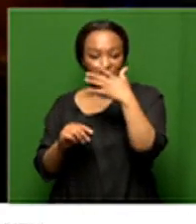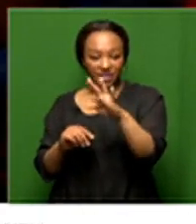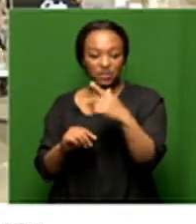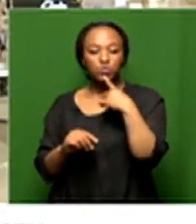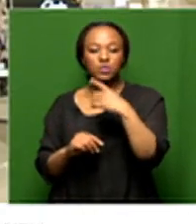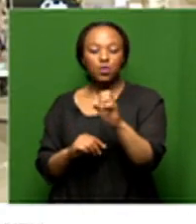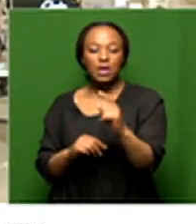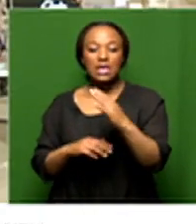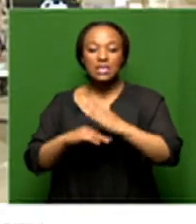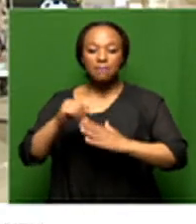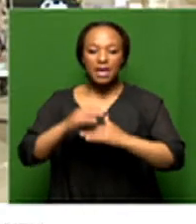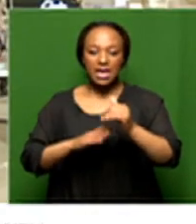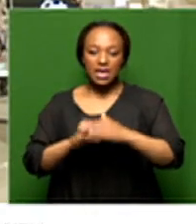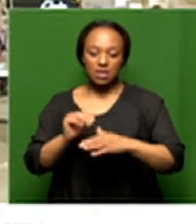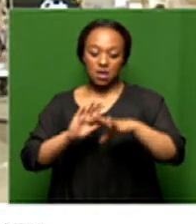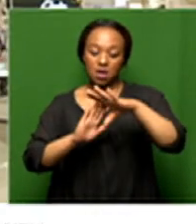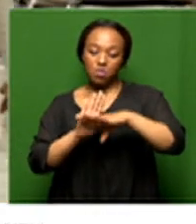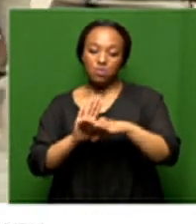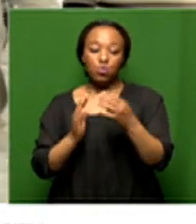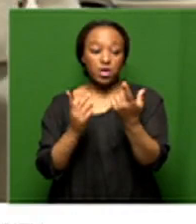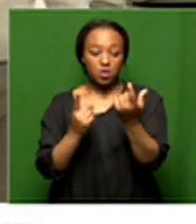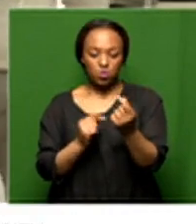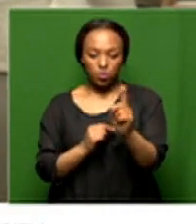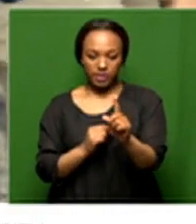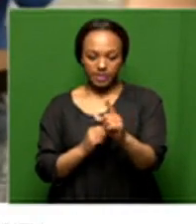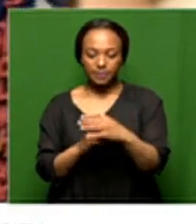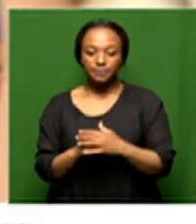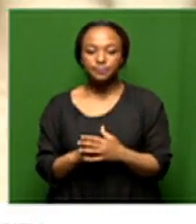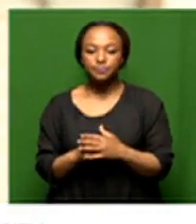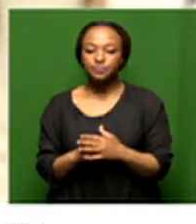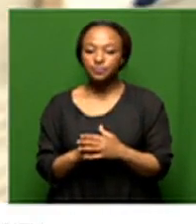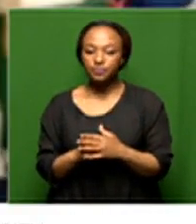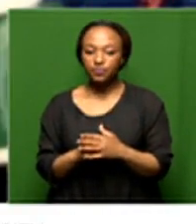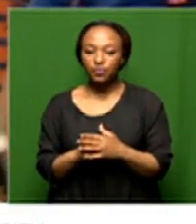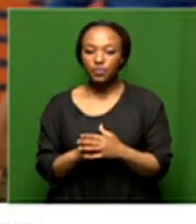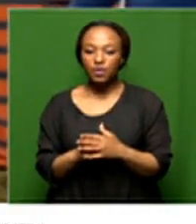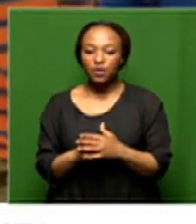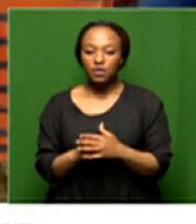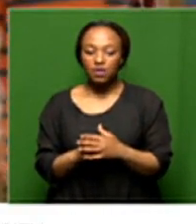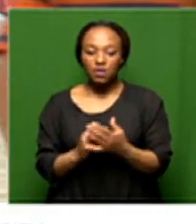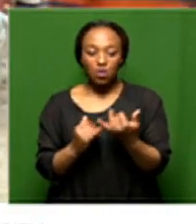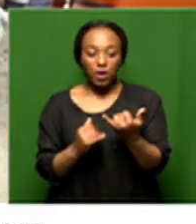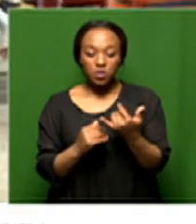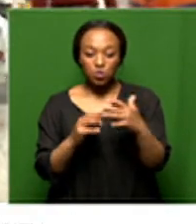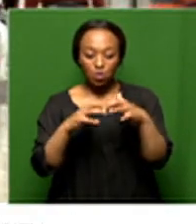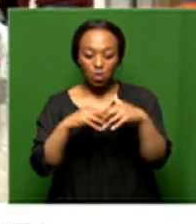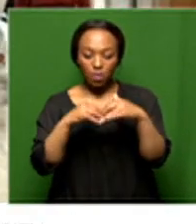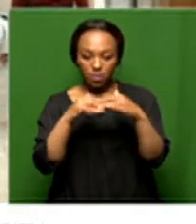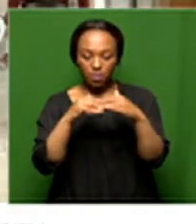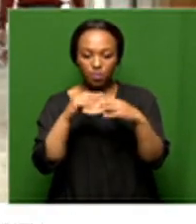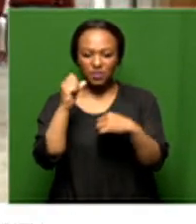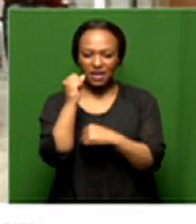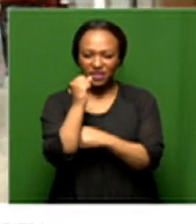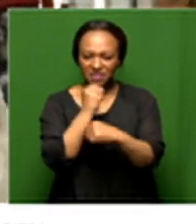what the build program must do is that and as a as you drive this infrastructure effort you must ensure